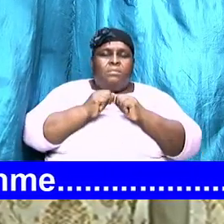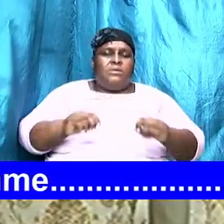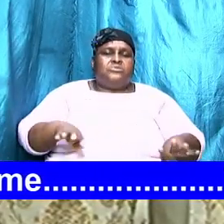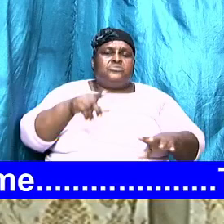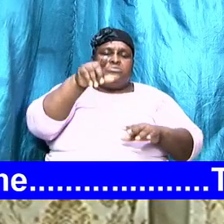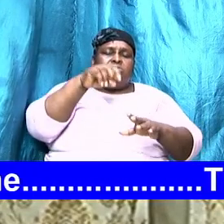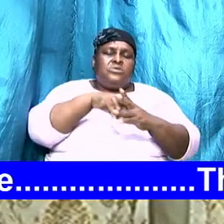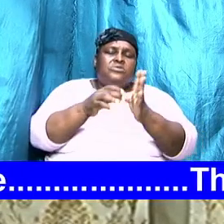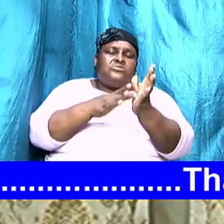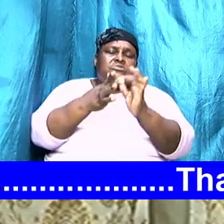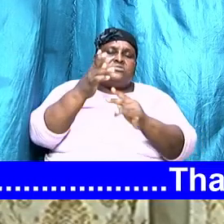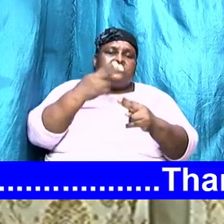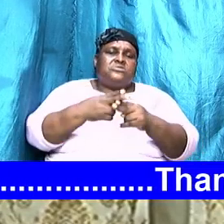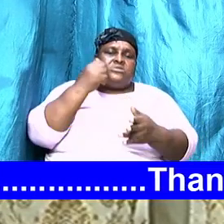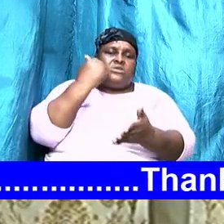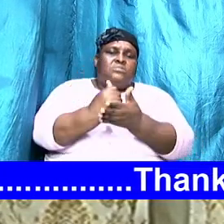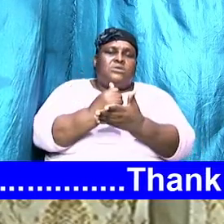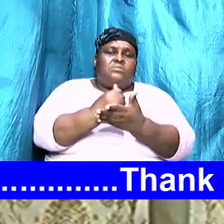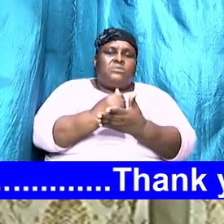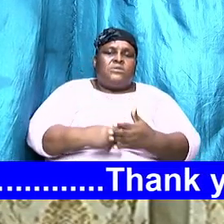Jesus name amen